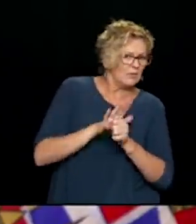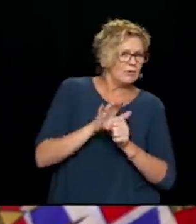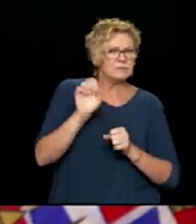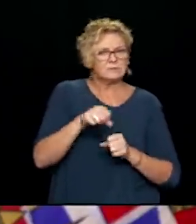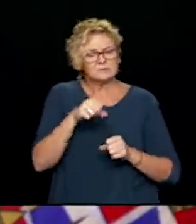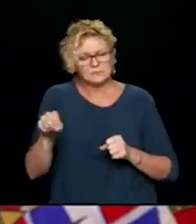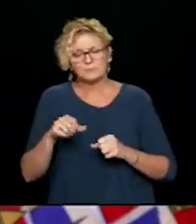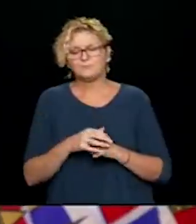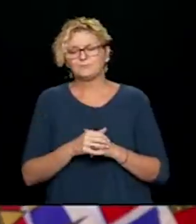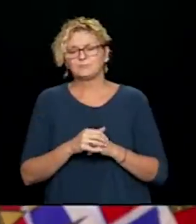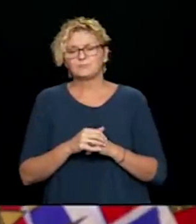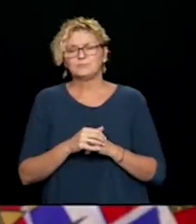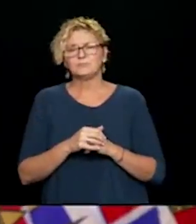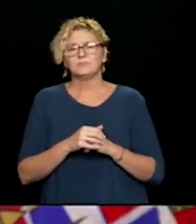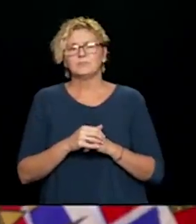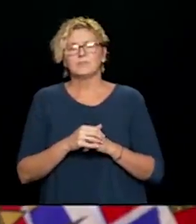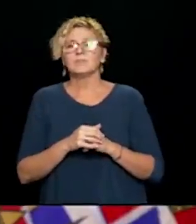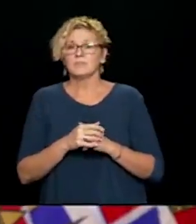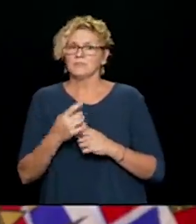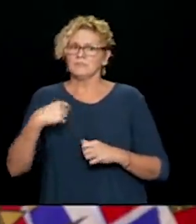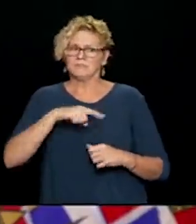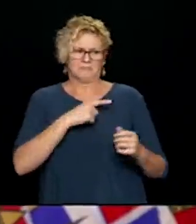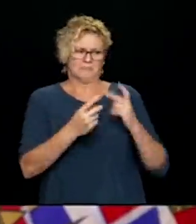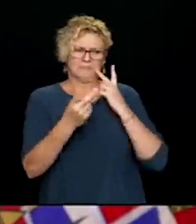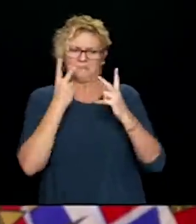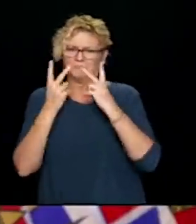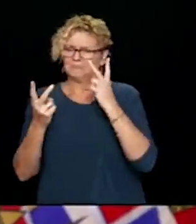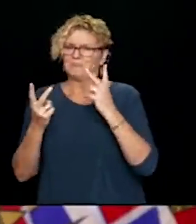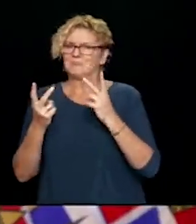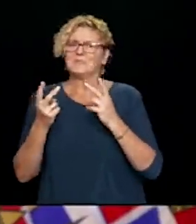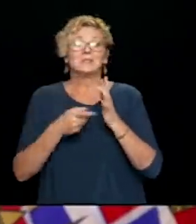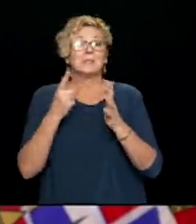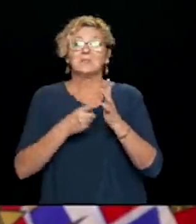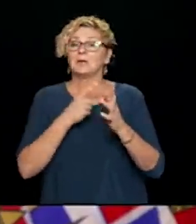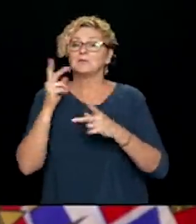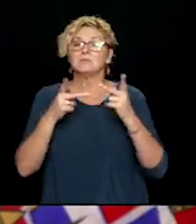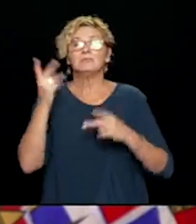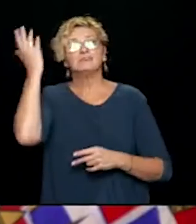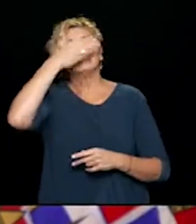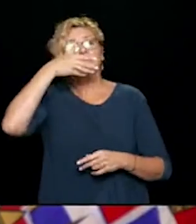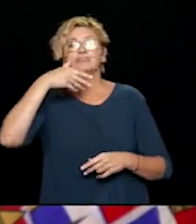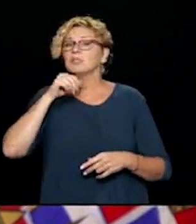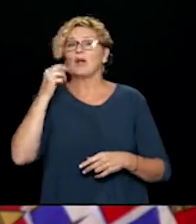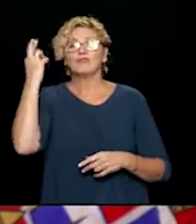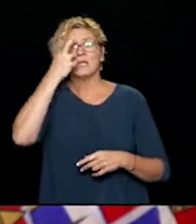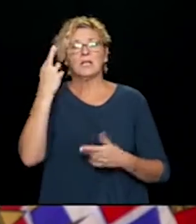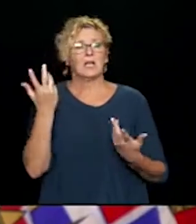spread this virus to people they are closest to. And we've seen this in some of the recent workplaces and community exposures.